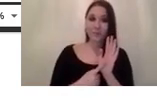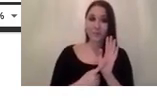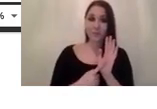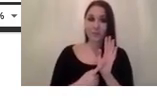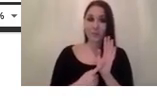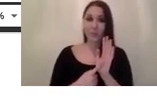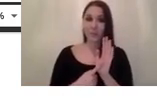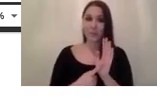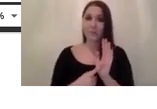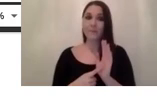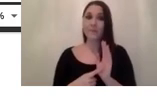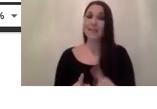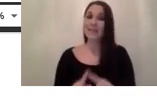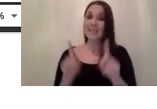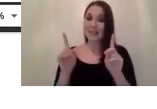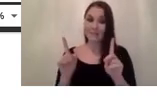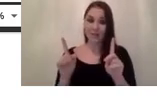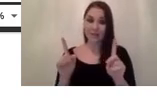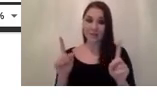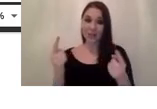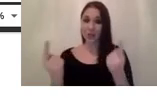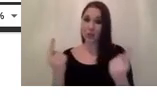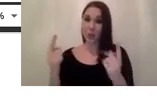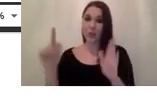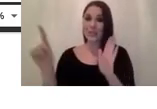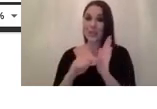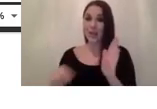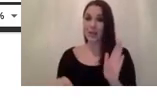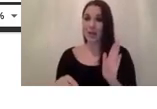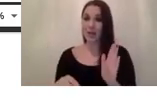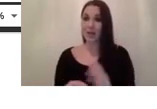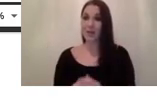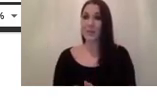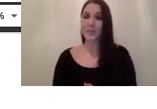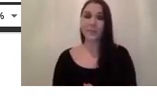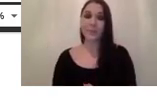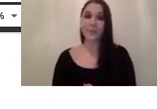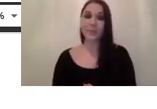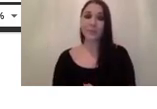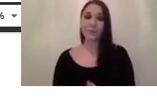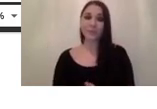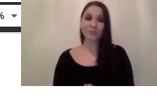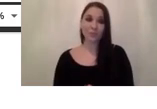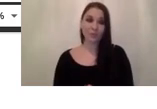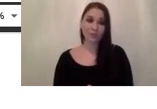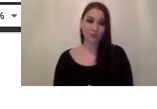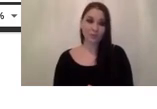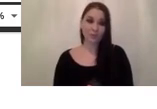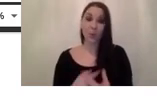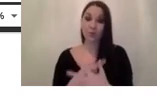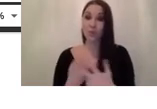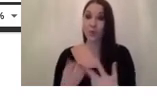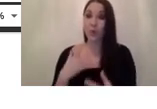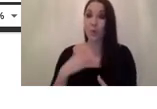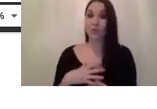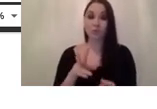the difference between the true signal or the true information that we want to acquire from the